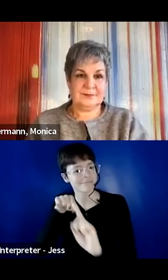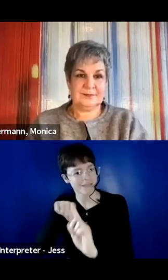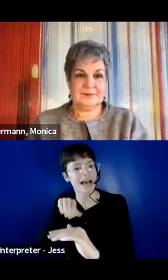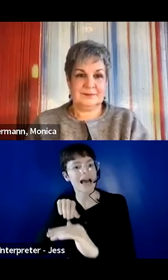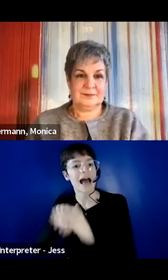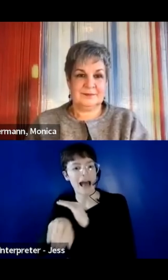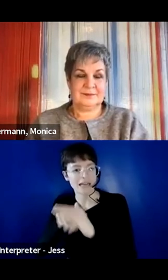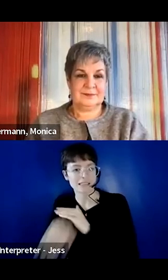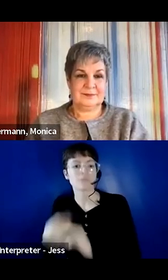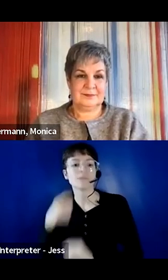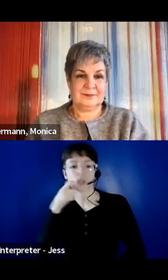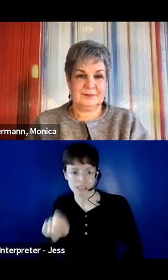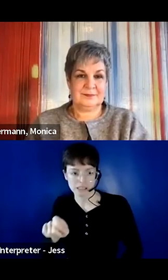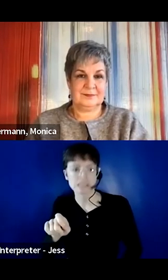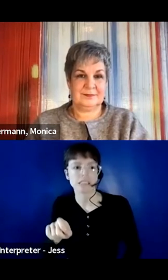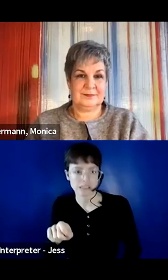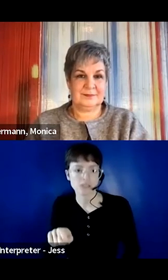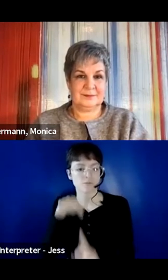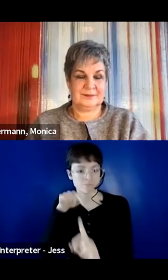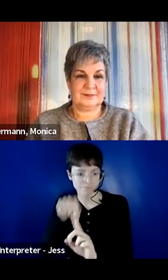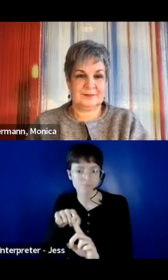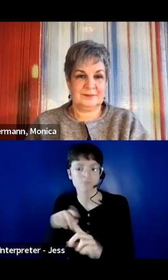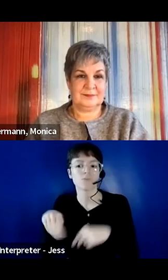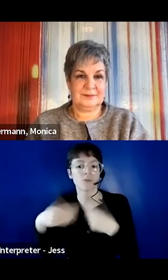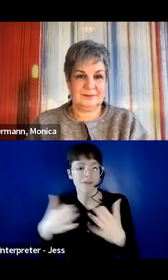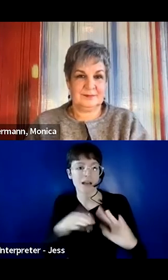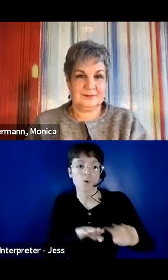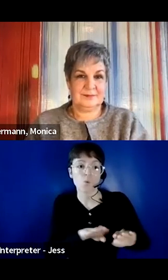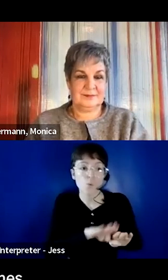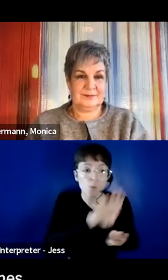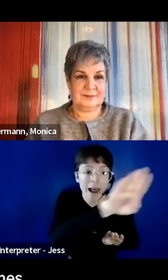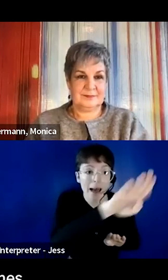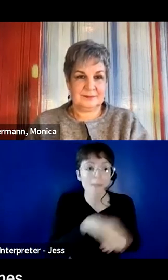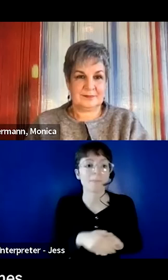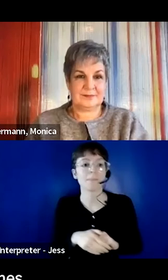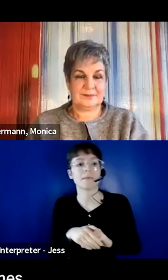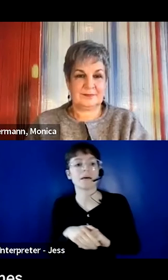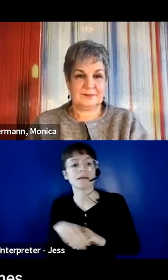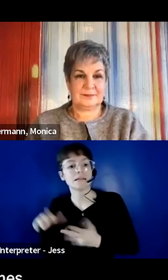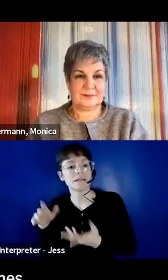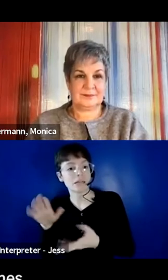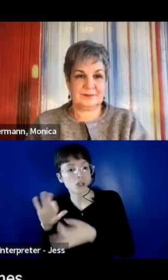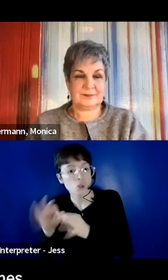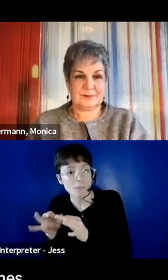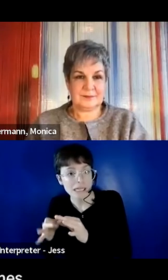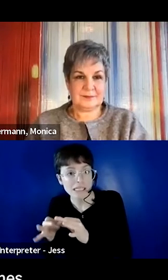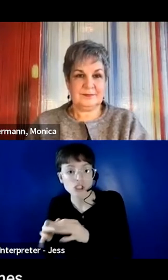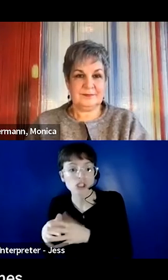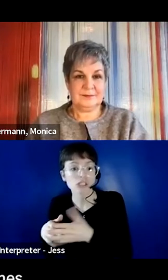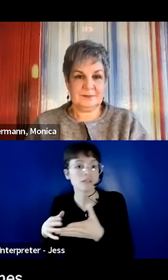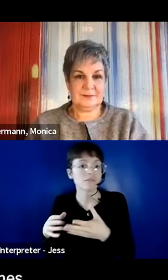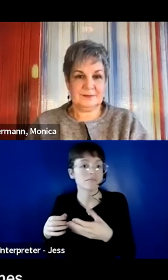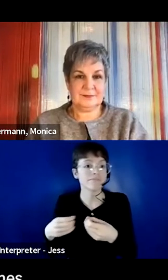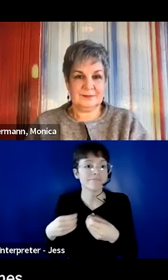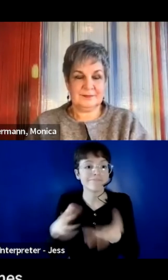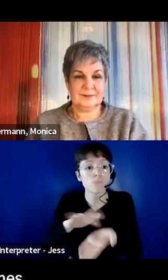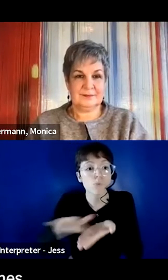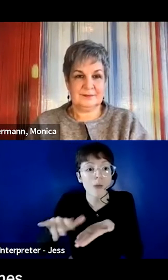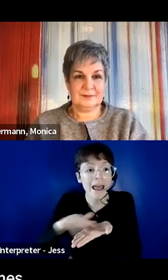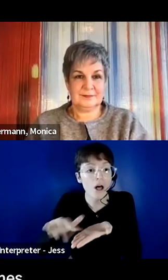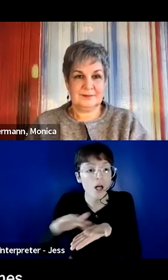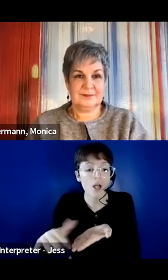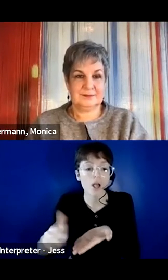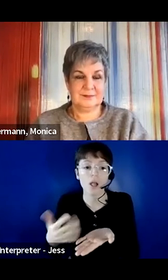providing ramps, providing interpretation, providing tactile reading, anything along those lines just makes it